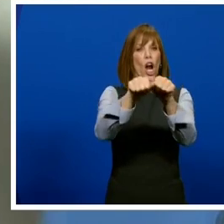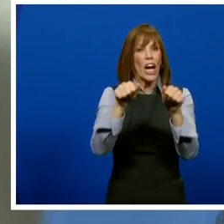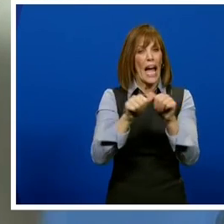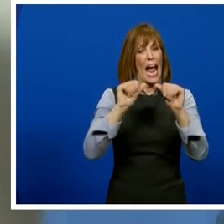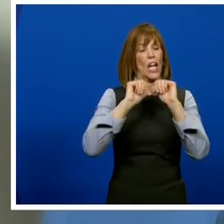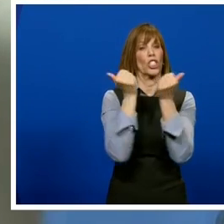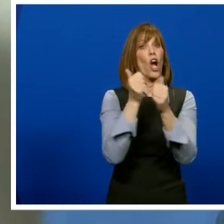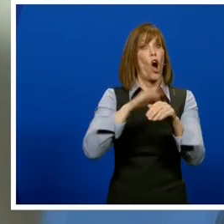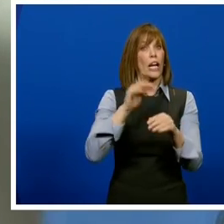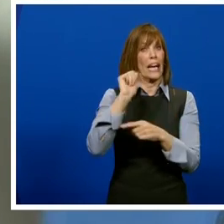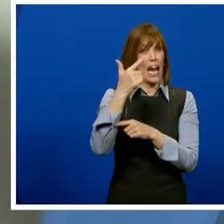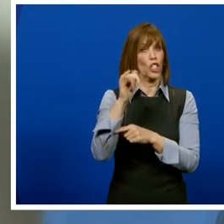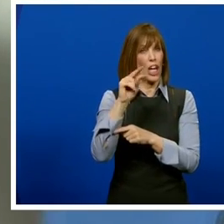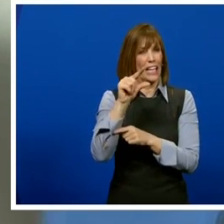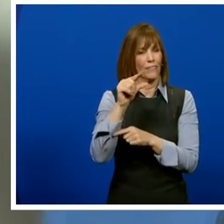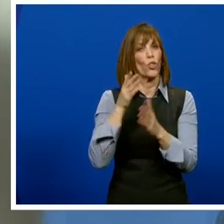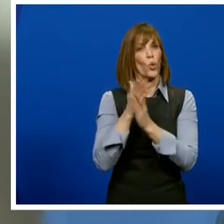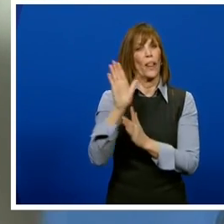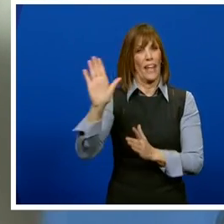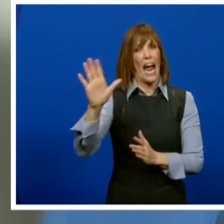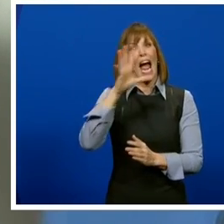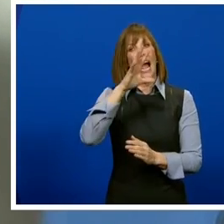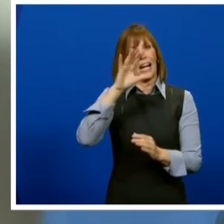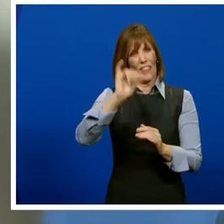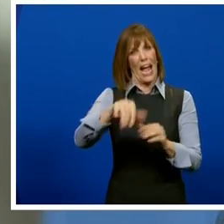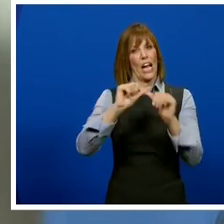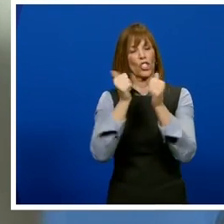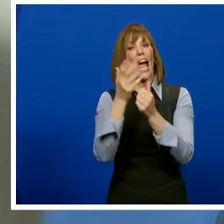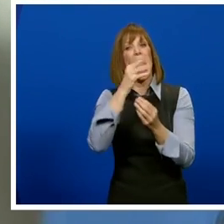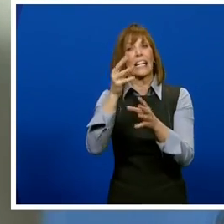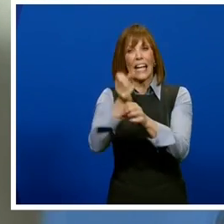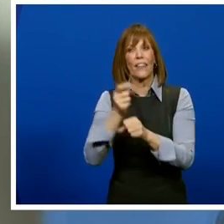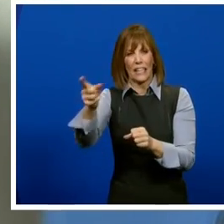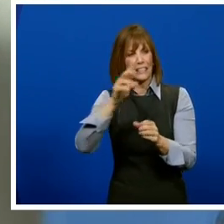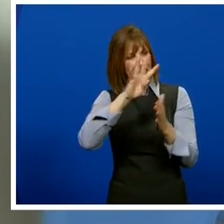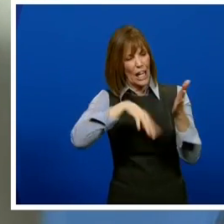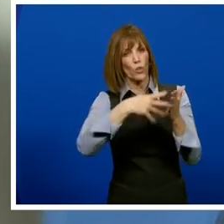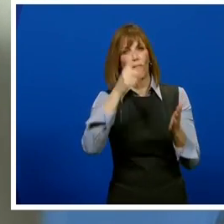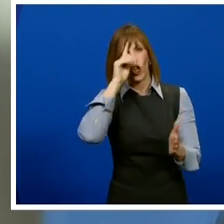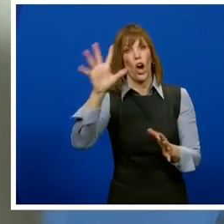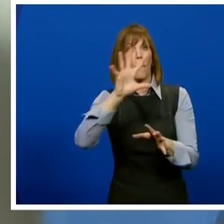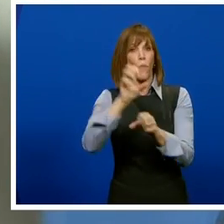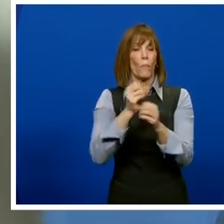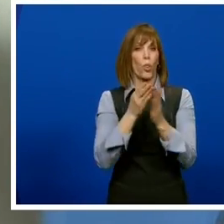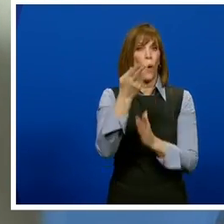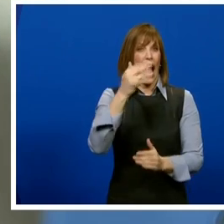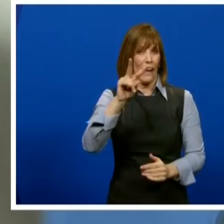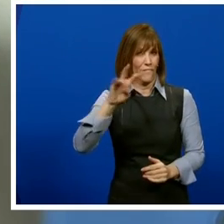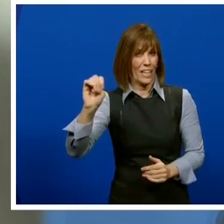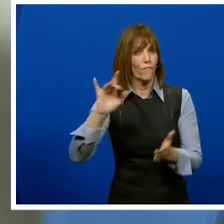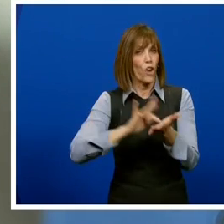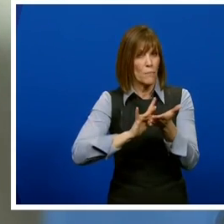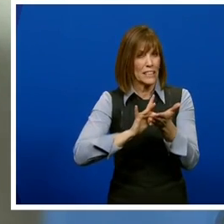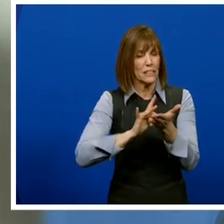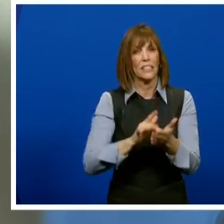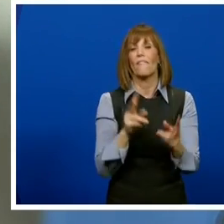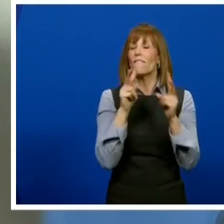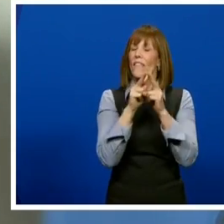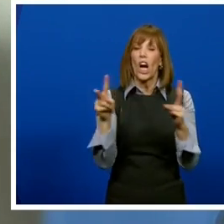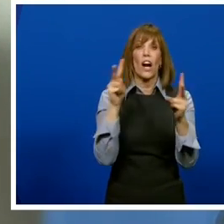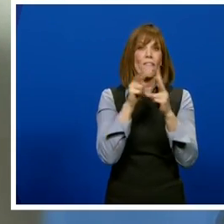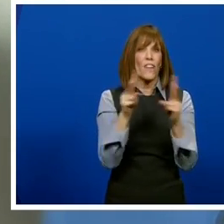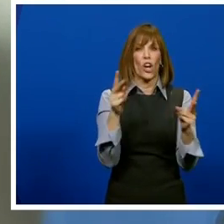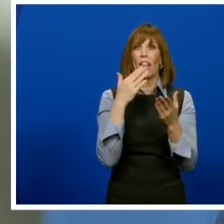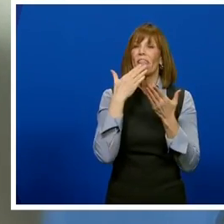weeks through their AAAs and getting them signed up for their appointments through Hy-Vee pharmacies. They have been very, very